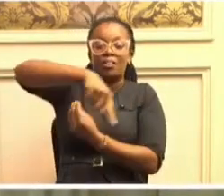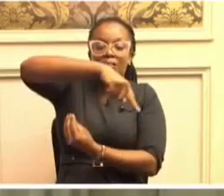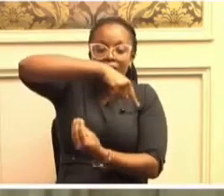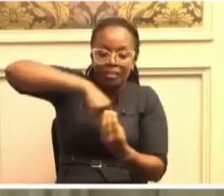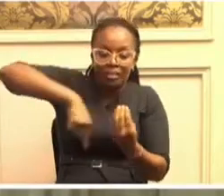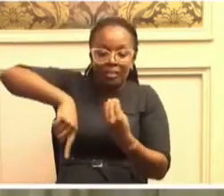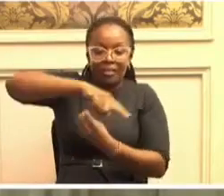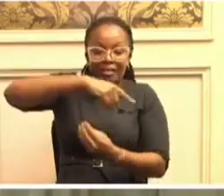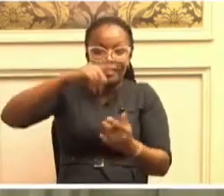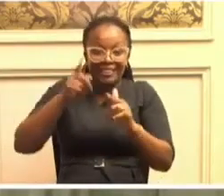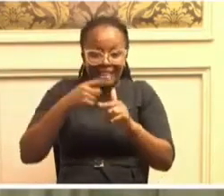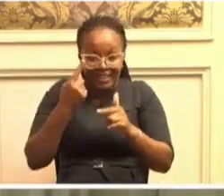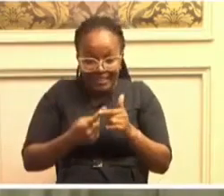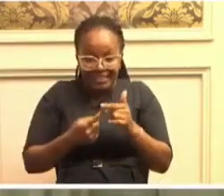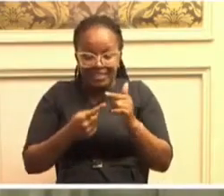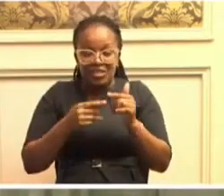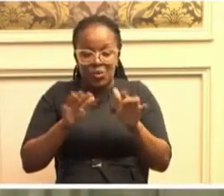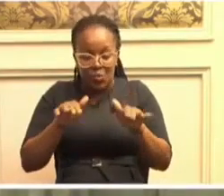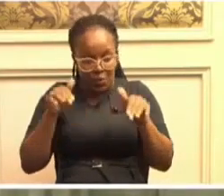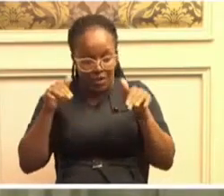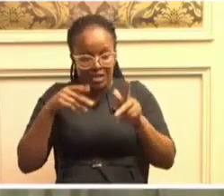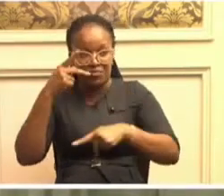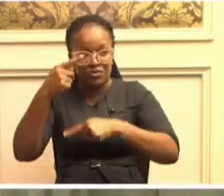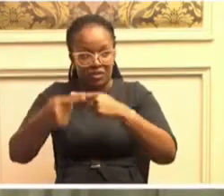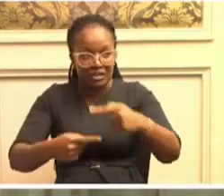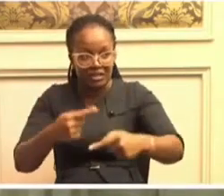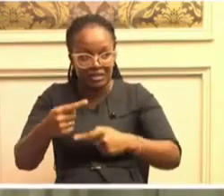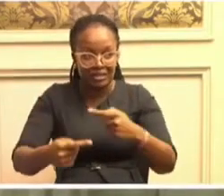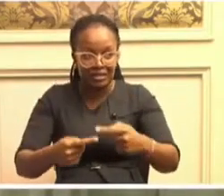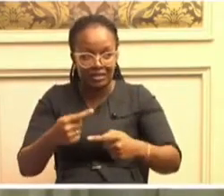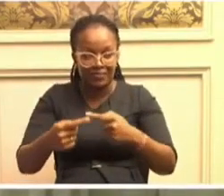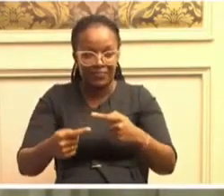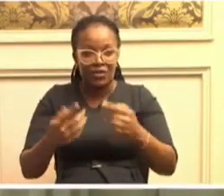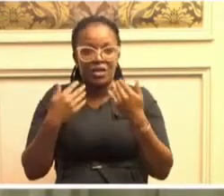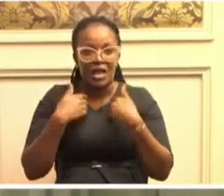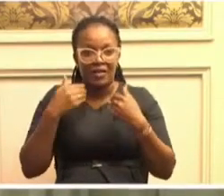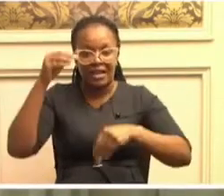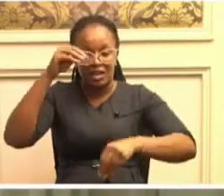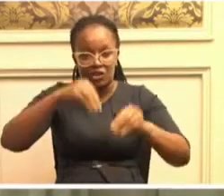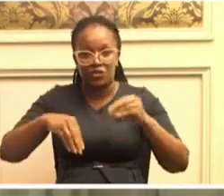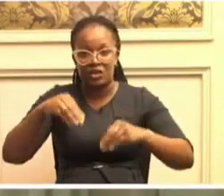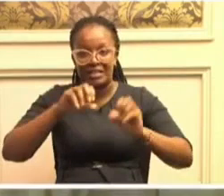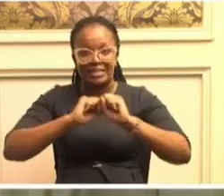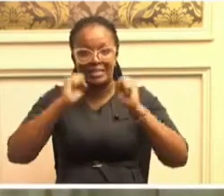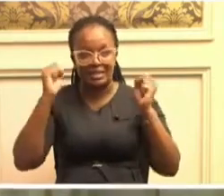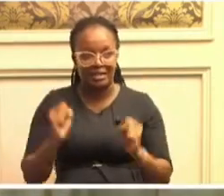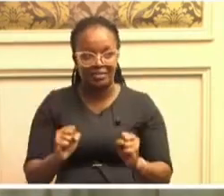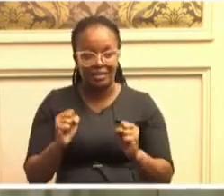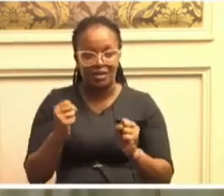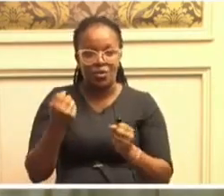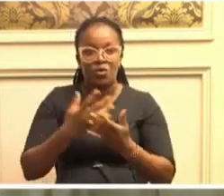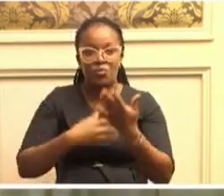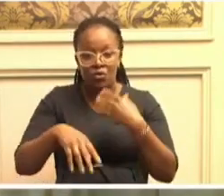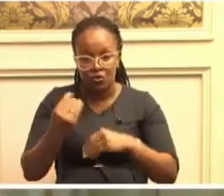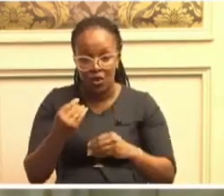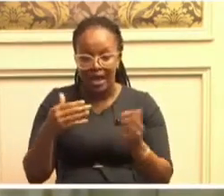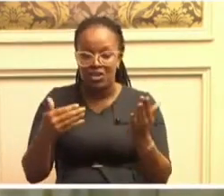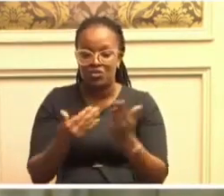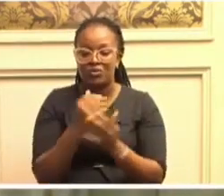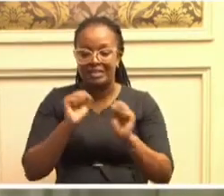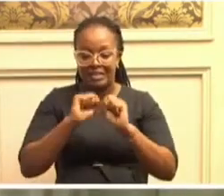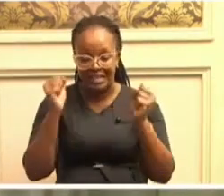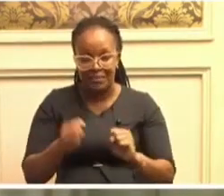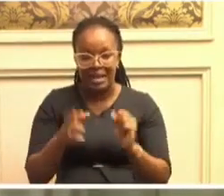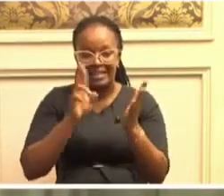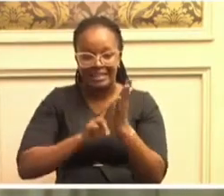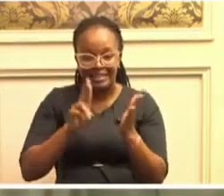Then she poses and proceeds. Manual versus electronic system. We procure new systems and register new